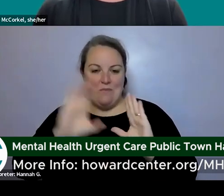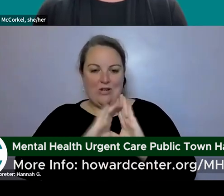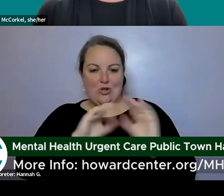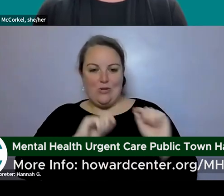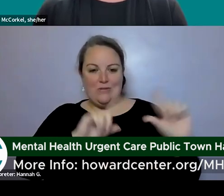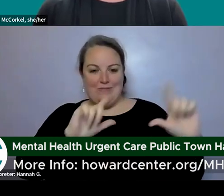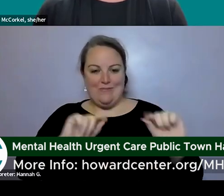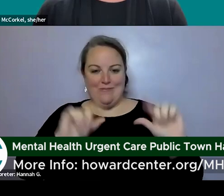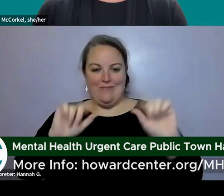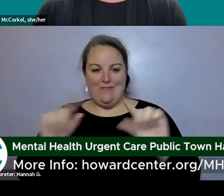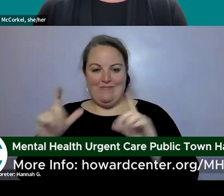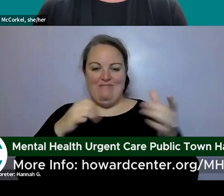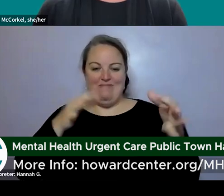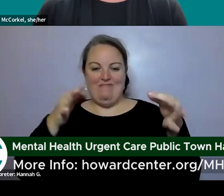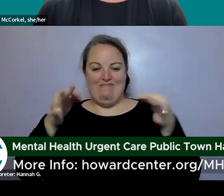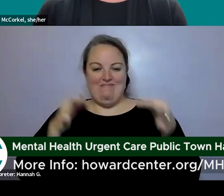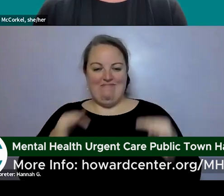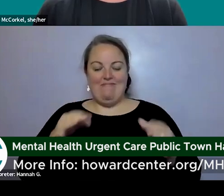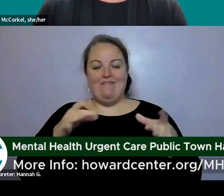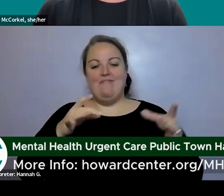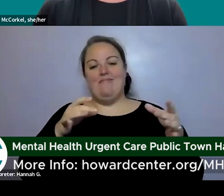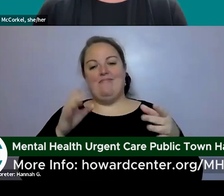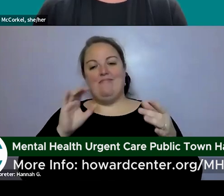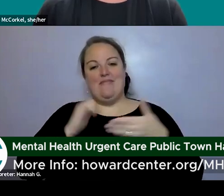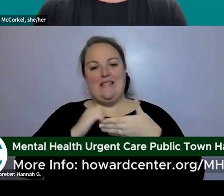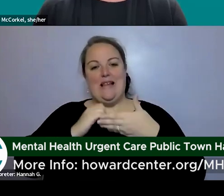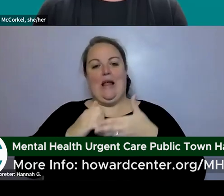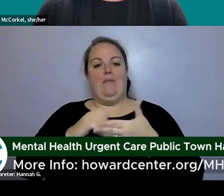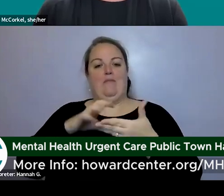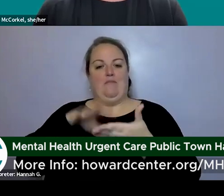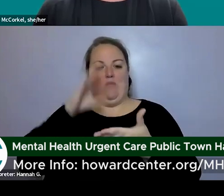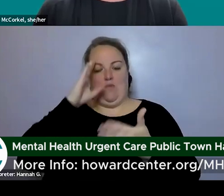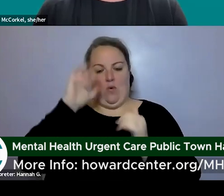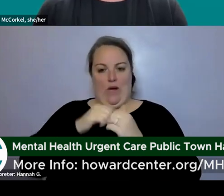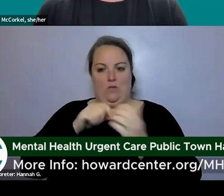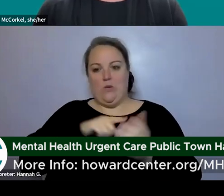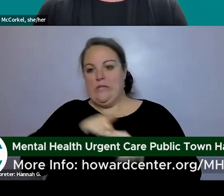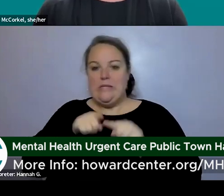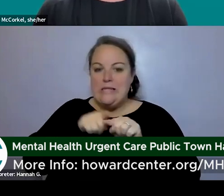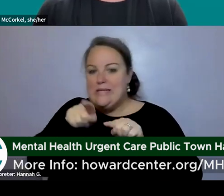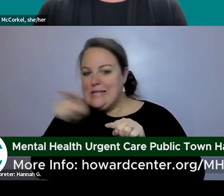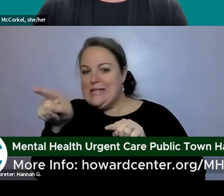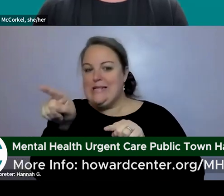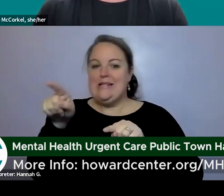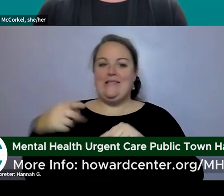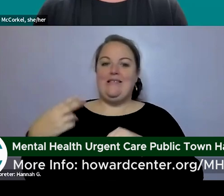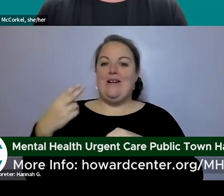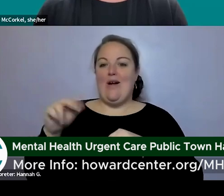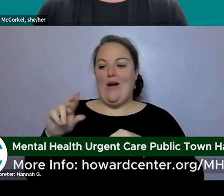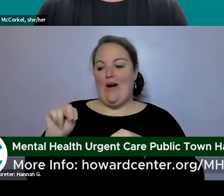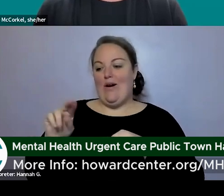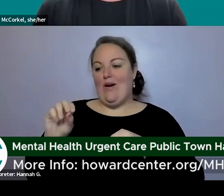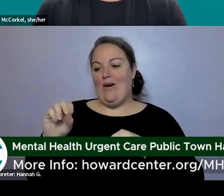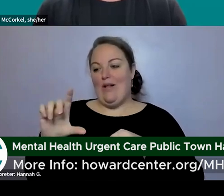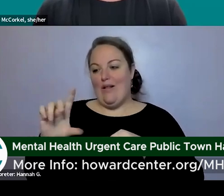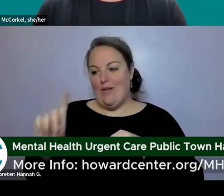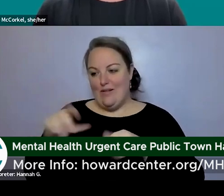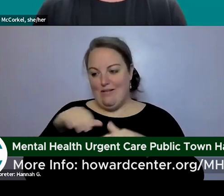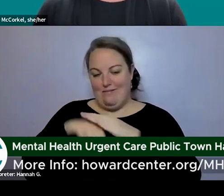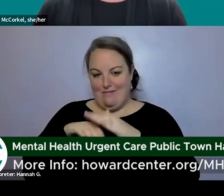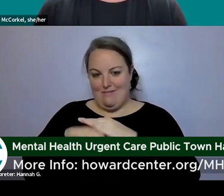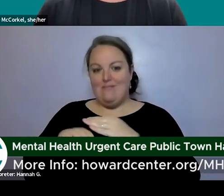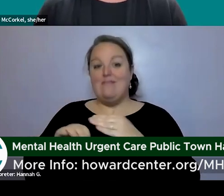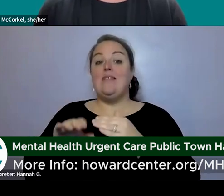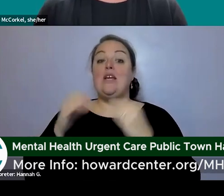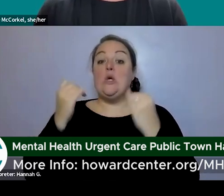help with directions to get to one south prospect and to the arnold entrance it is well it is now well